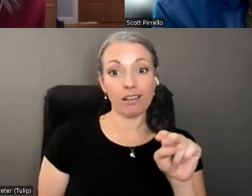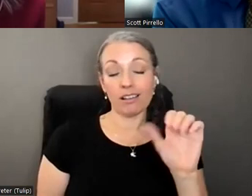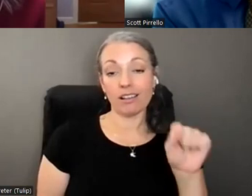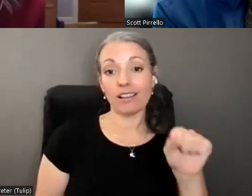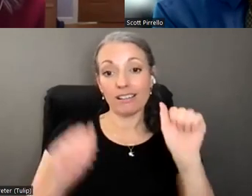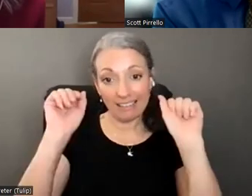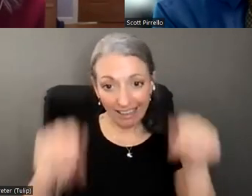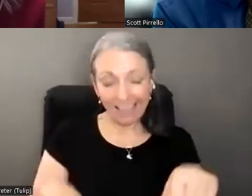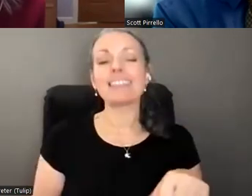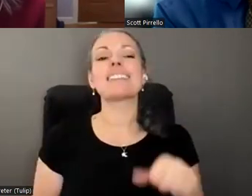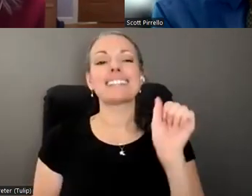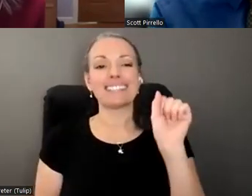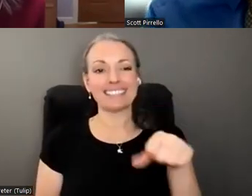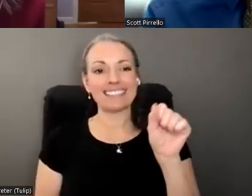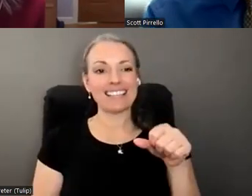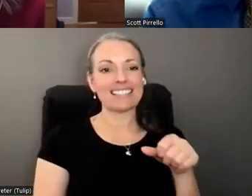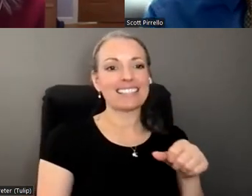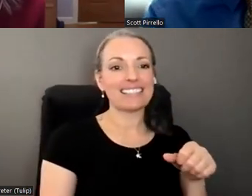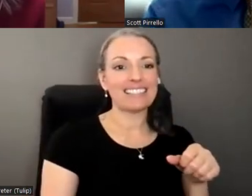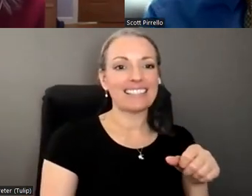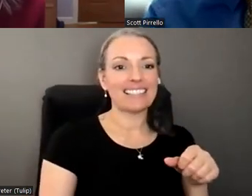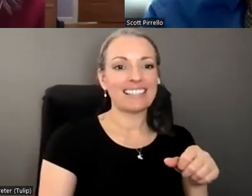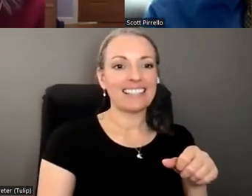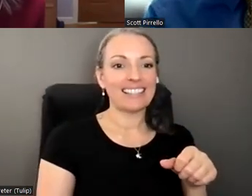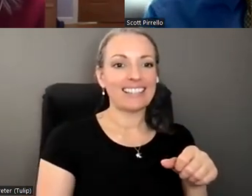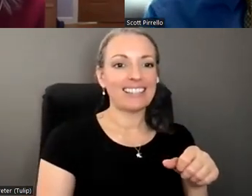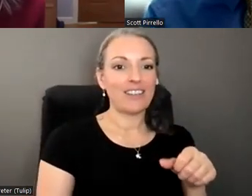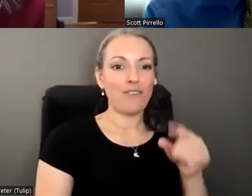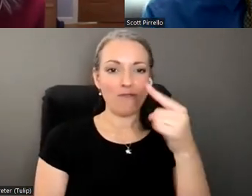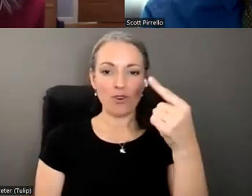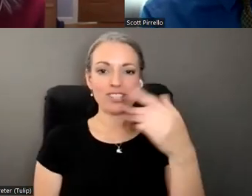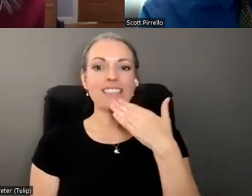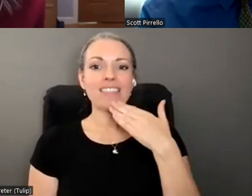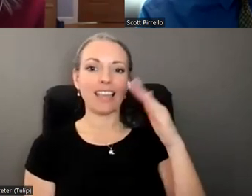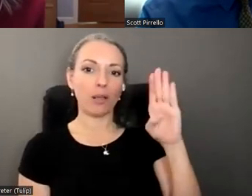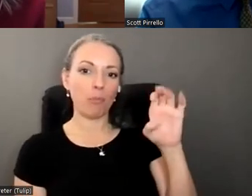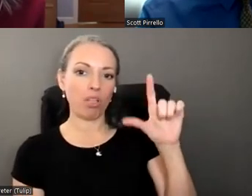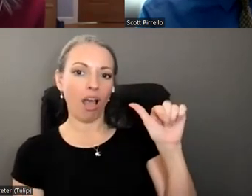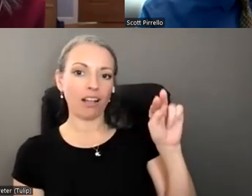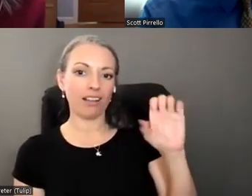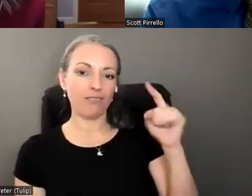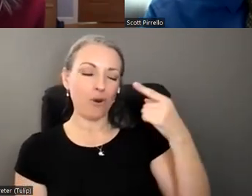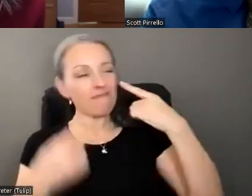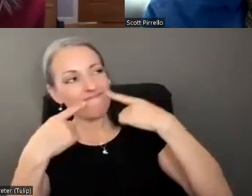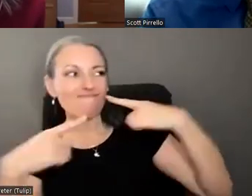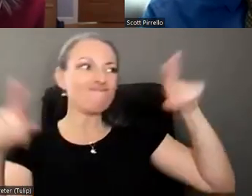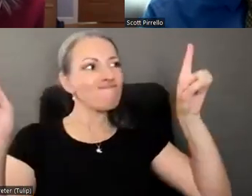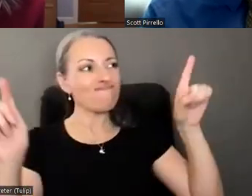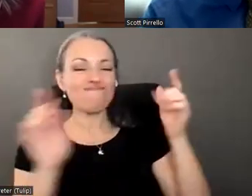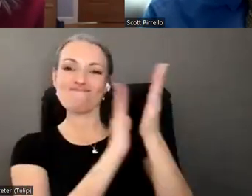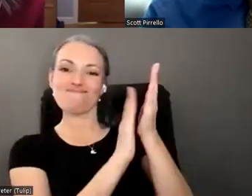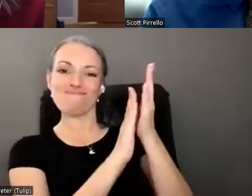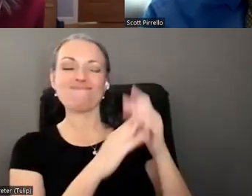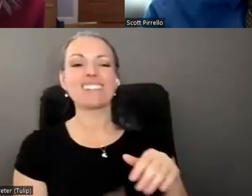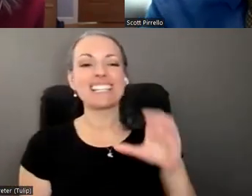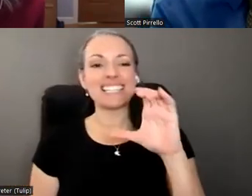I'll take it in. Yeah. So on, uh, first of all, I want to thank you, Blanca, for the shout out. And I just want to clarify as well. So CWDA